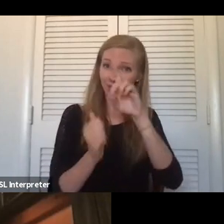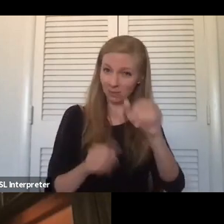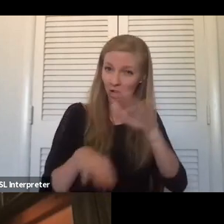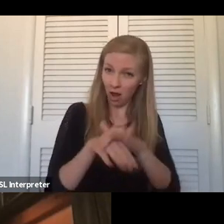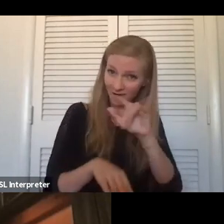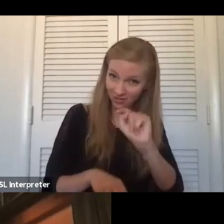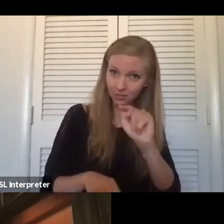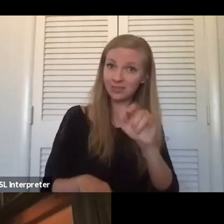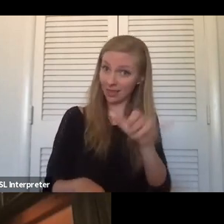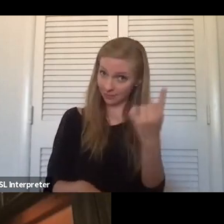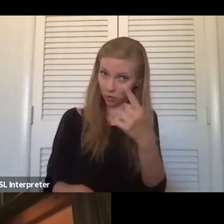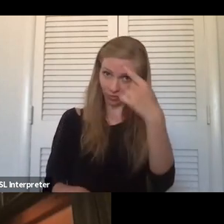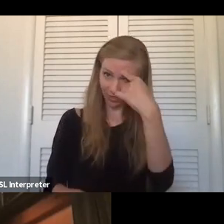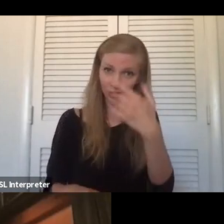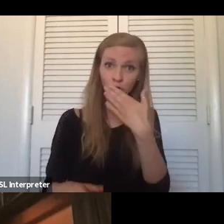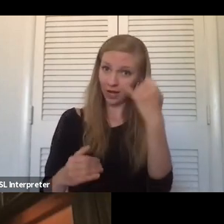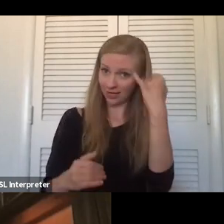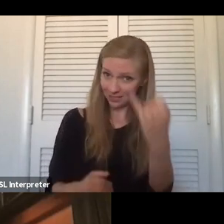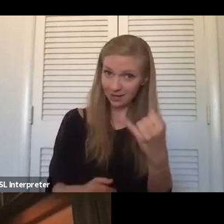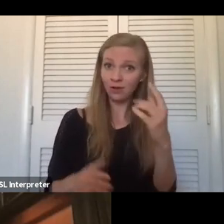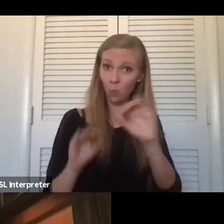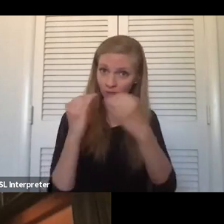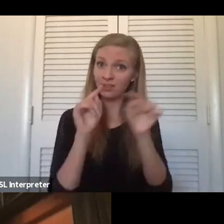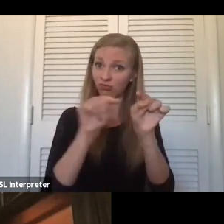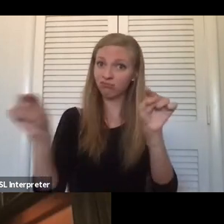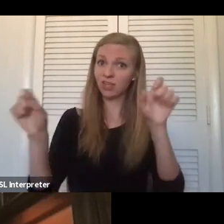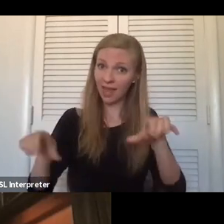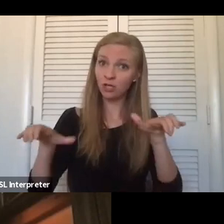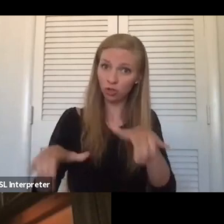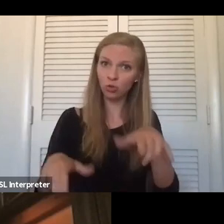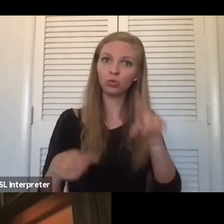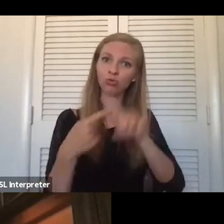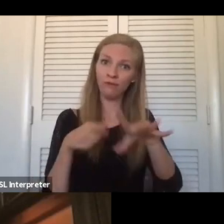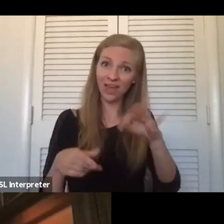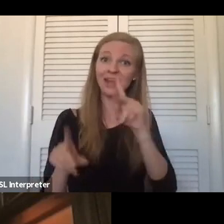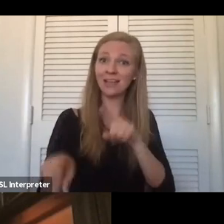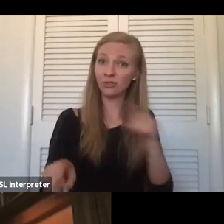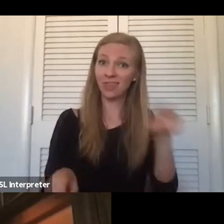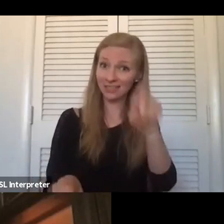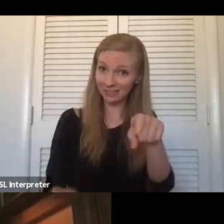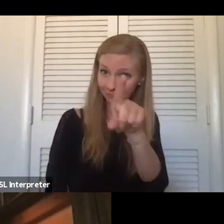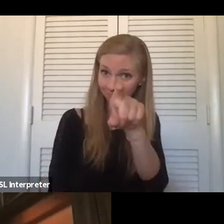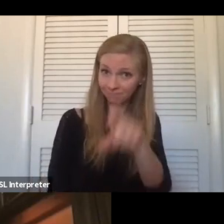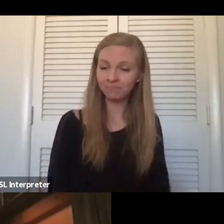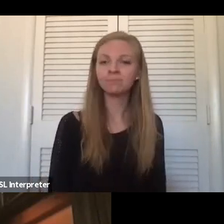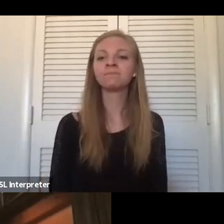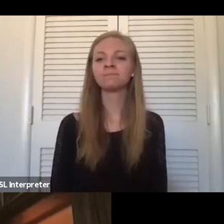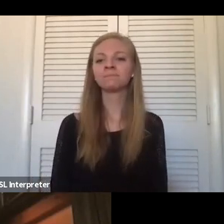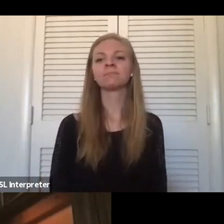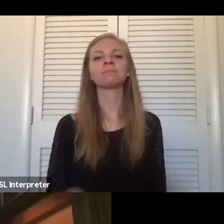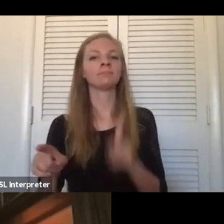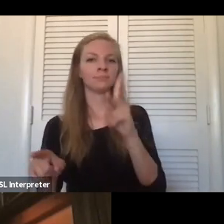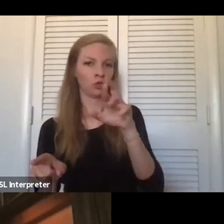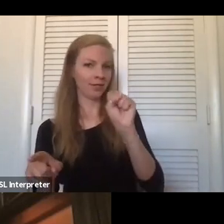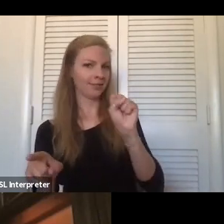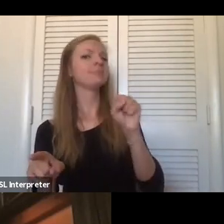you think is a good idea that organizations could do for finding the answers they need? I think, yeah, I mean,